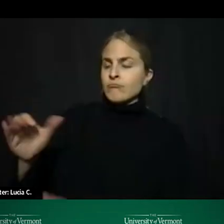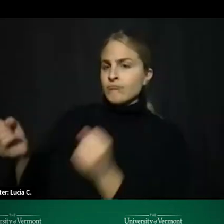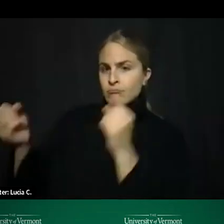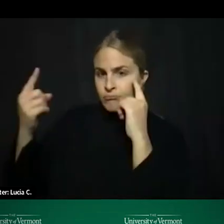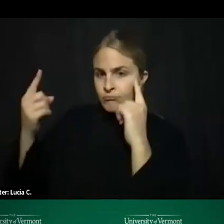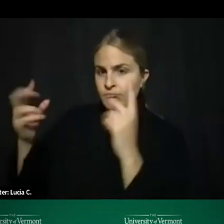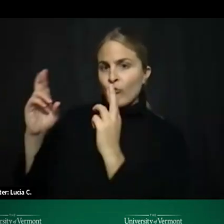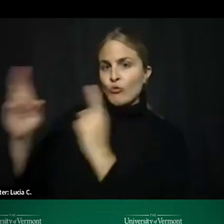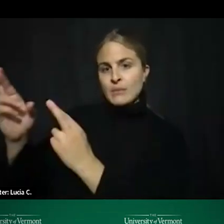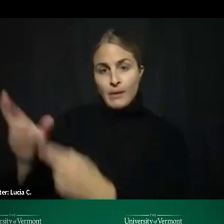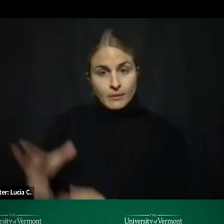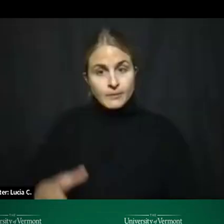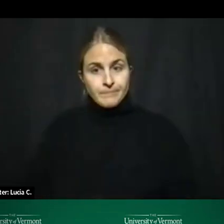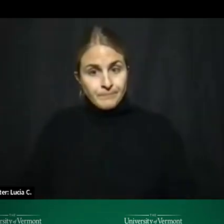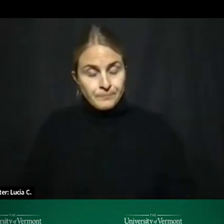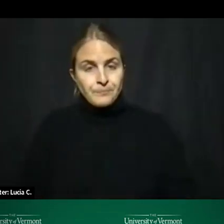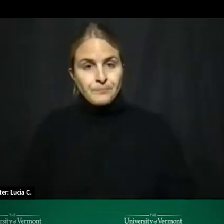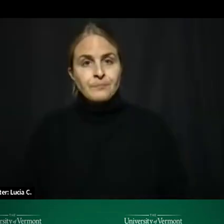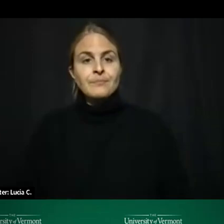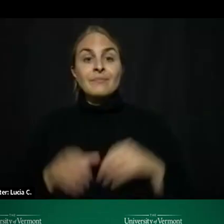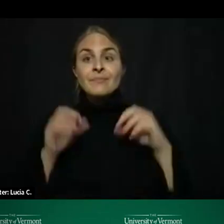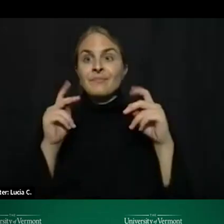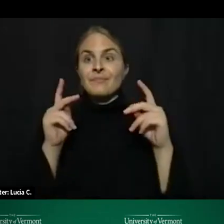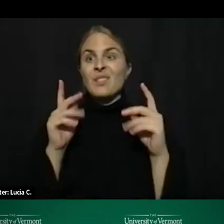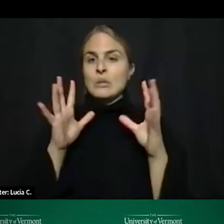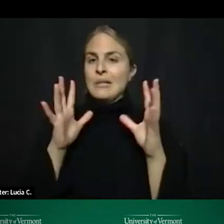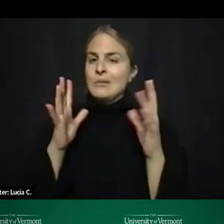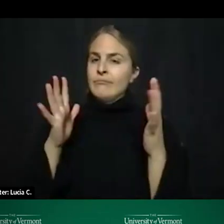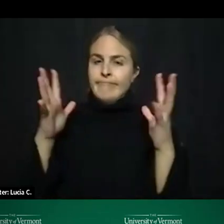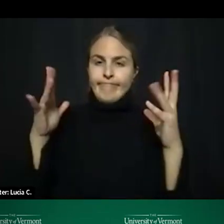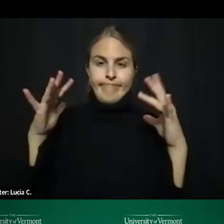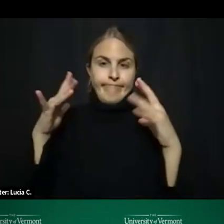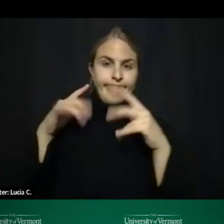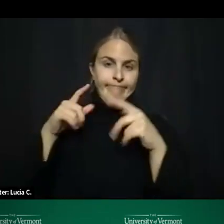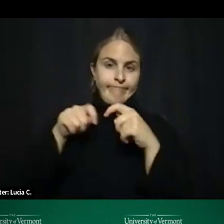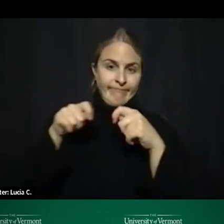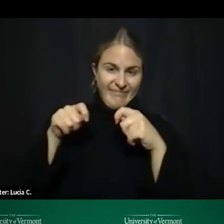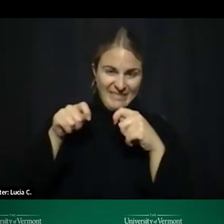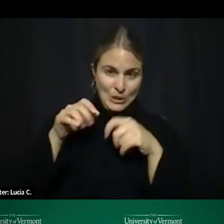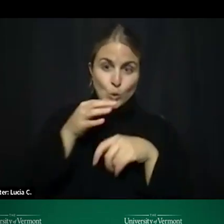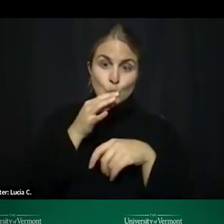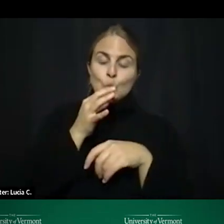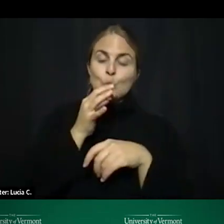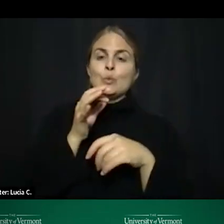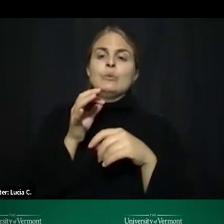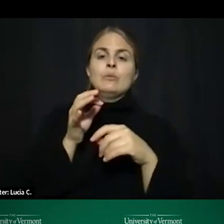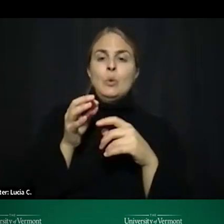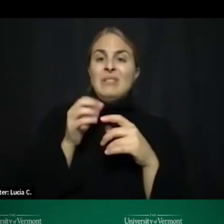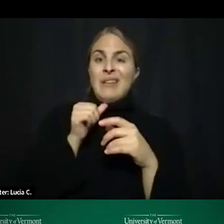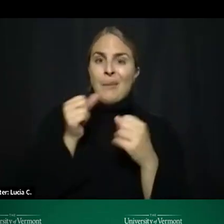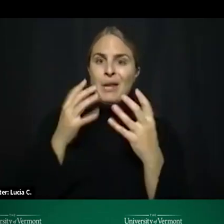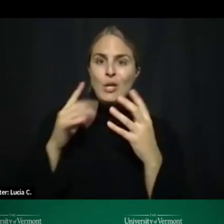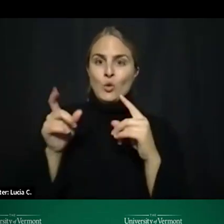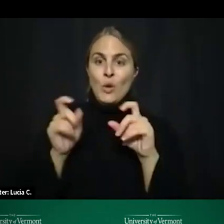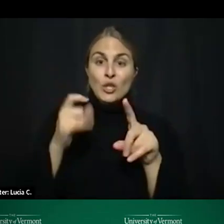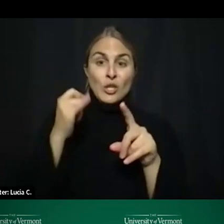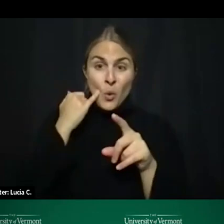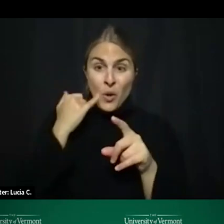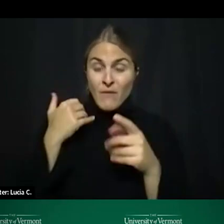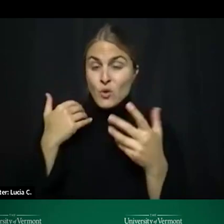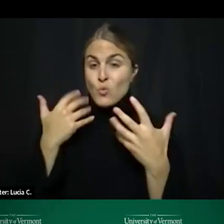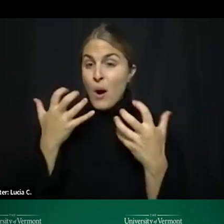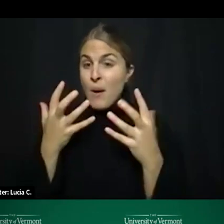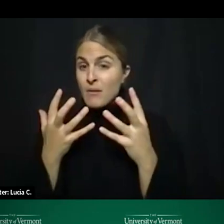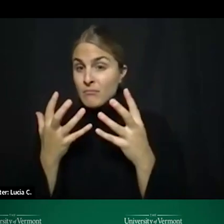well said um so we're kind of starting to wind down on our question so if anybody else has a question that they would like to